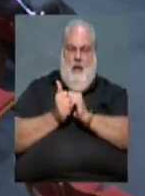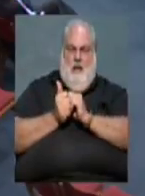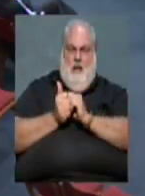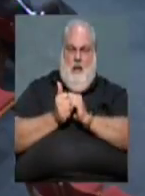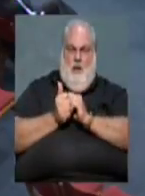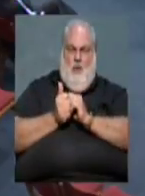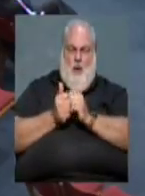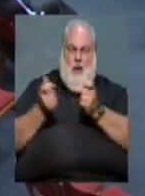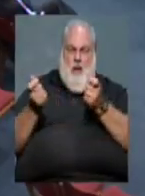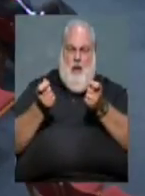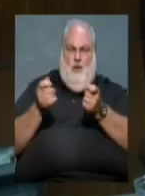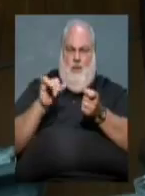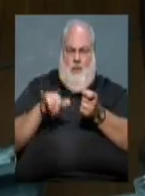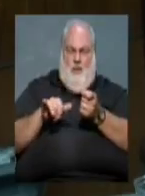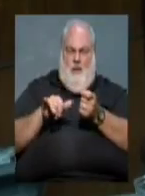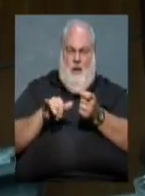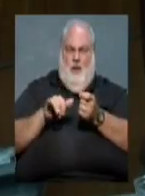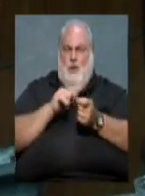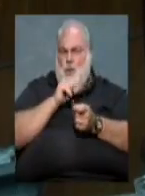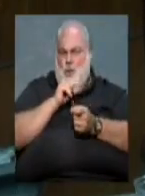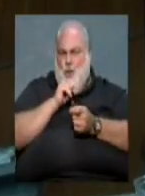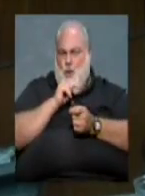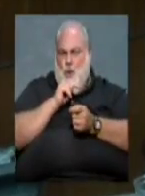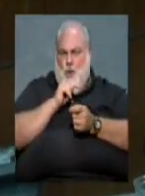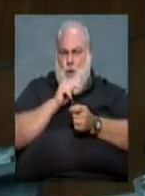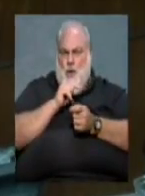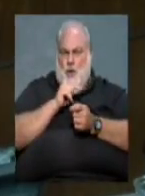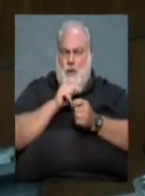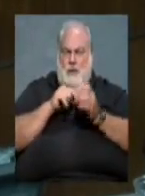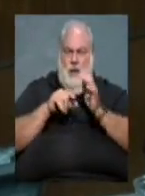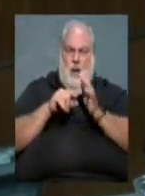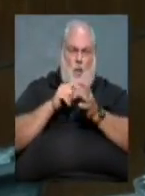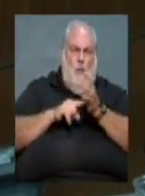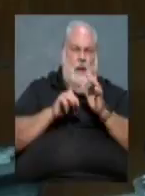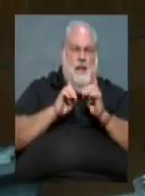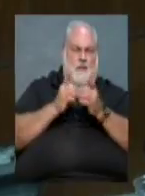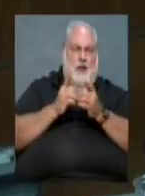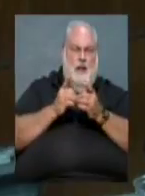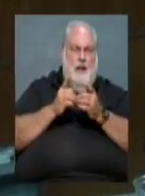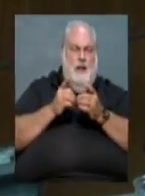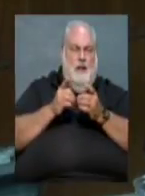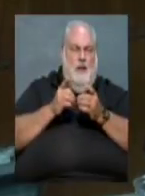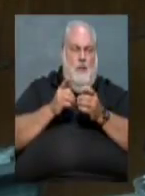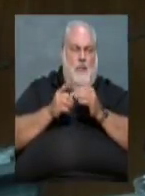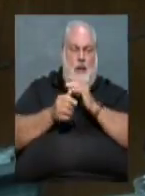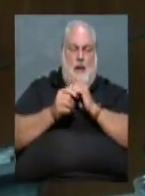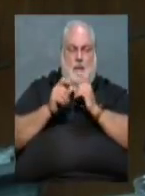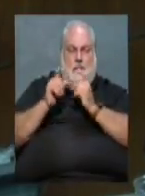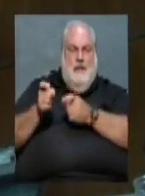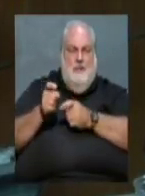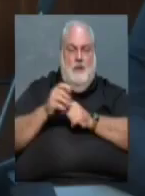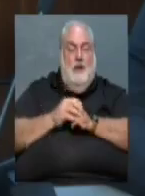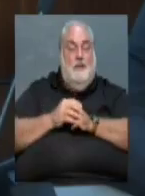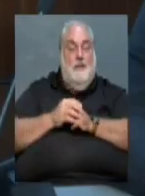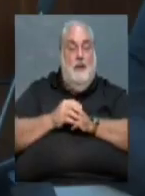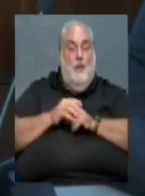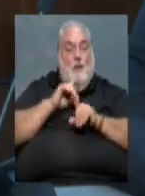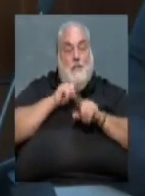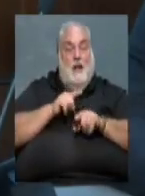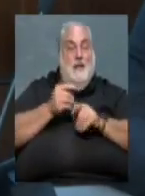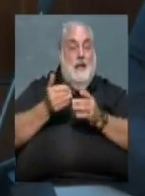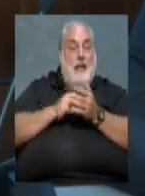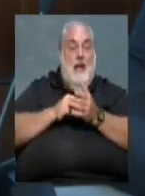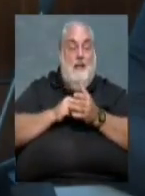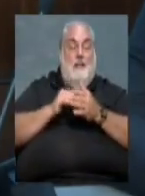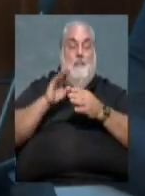How would we handle this, and who would assign hot checks, and to what division of our district course in Little Rock would they be assigned to? Well, again, the